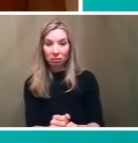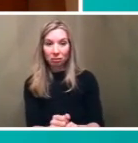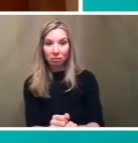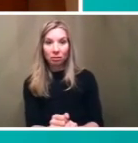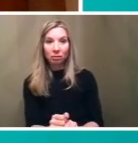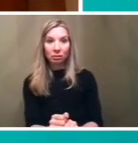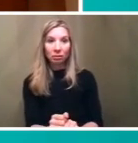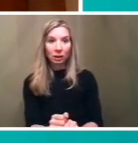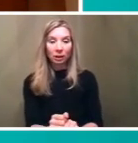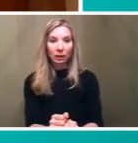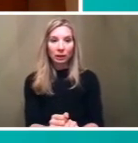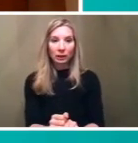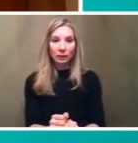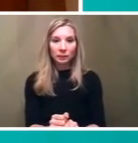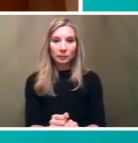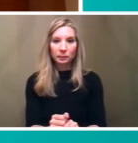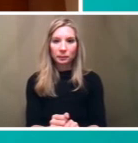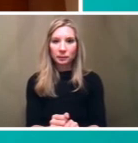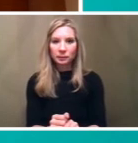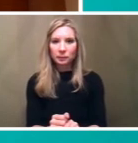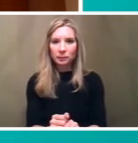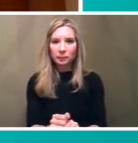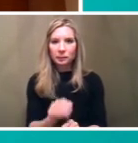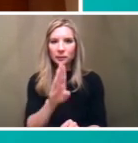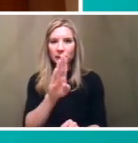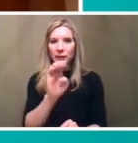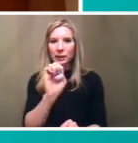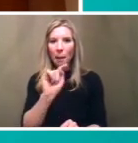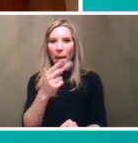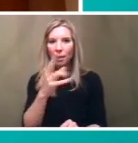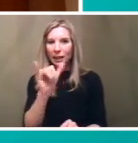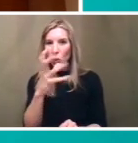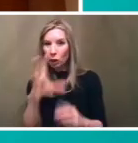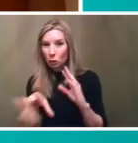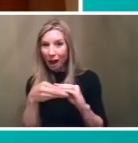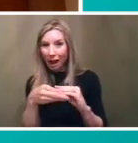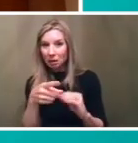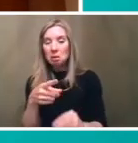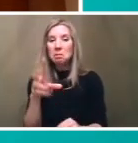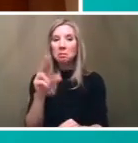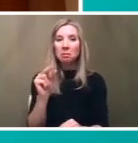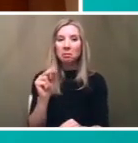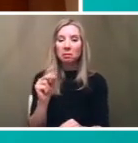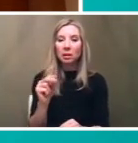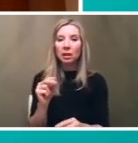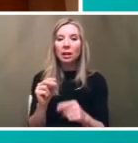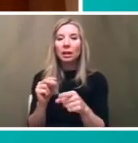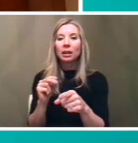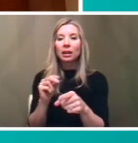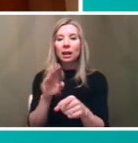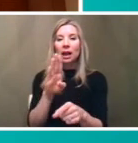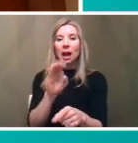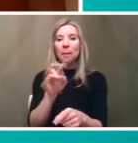question okay bethany did you did you want to add something no i don't know i i just want to say that